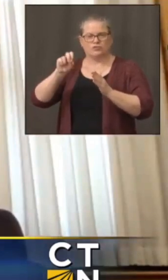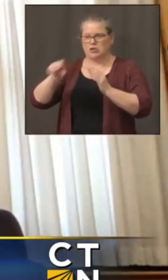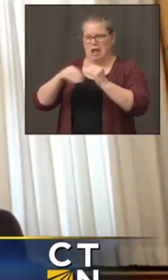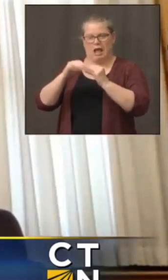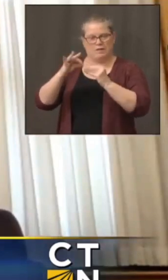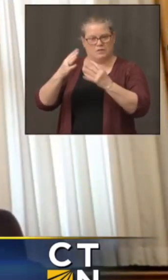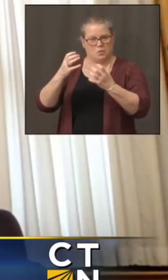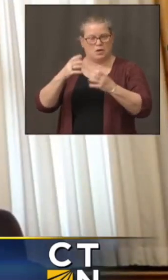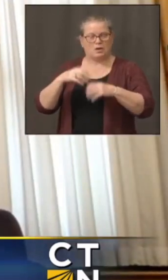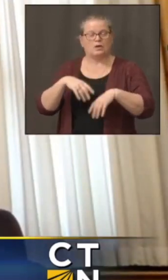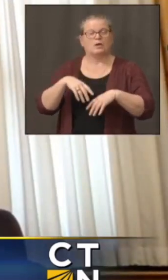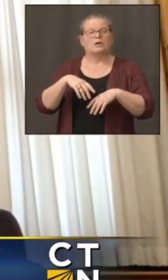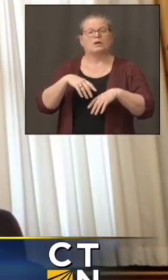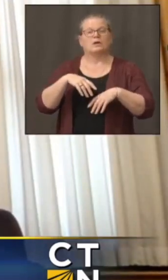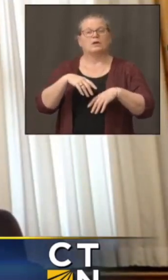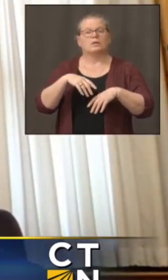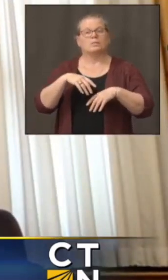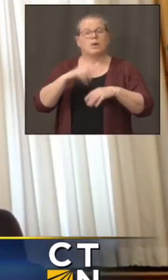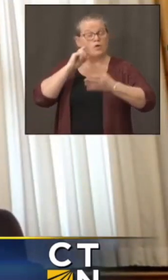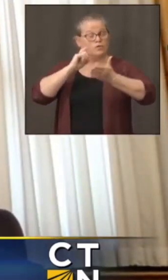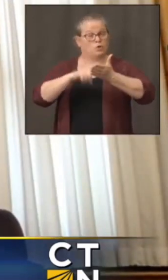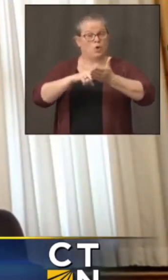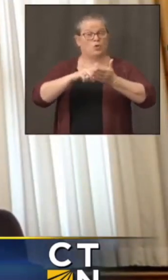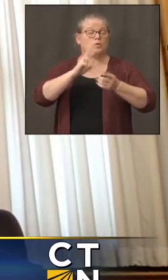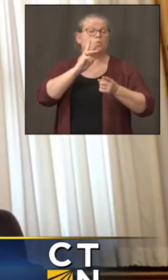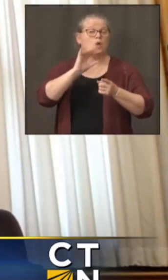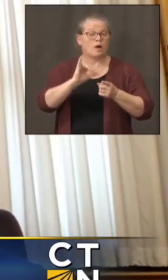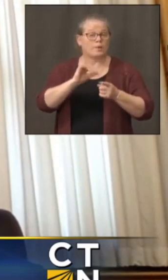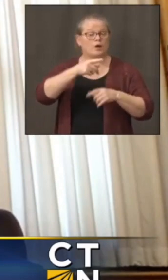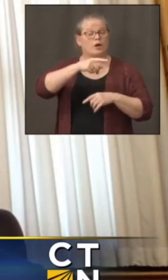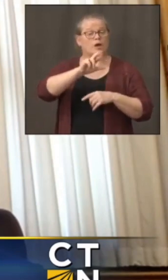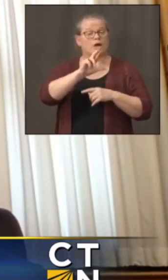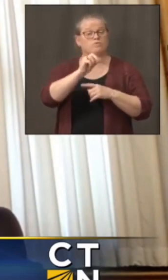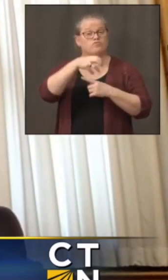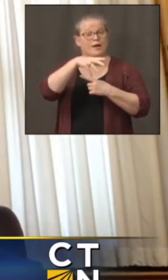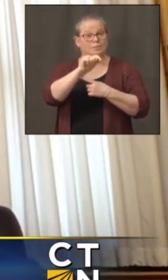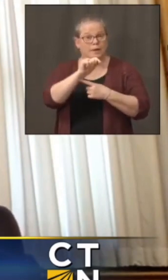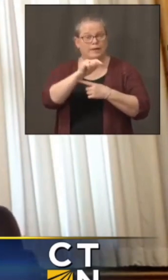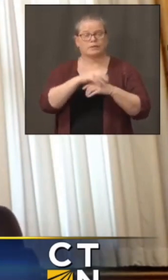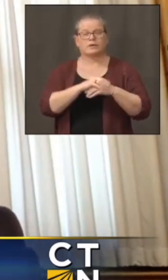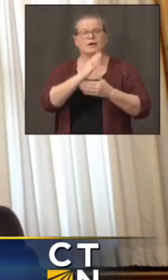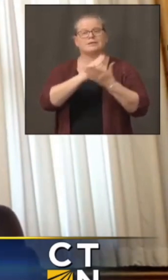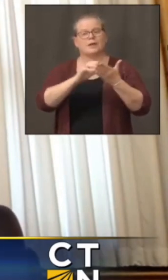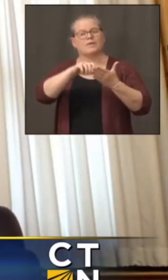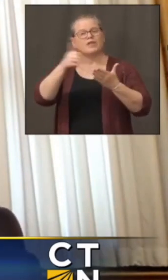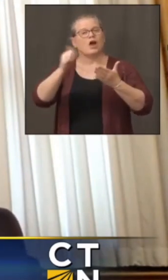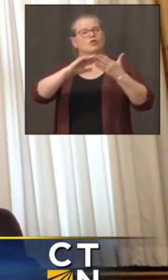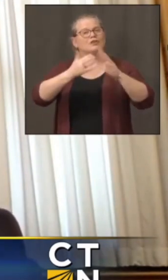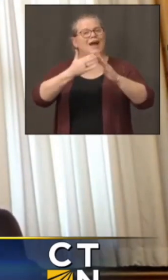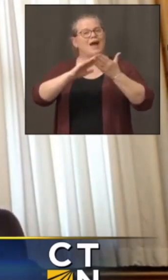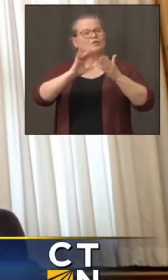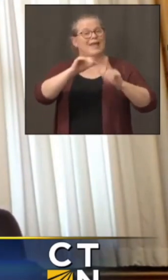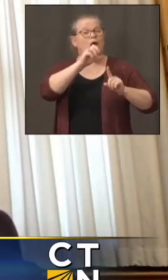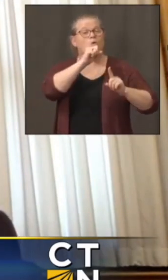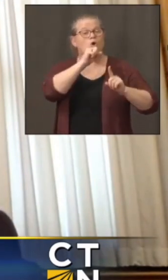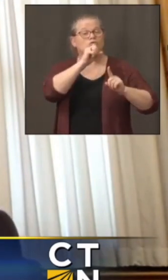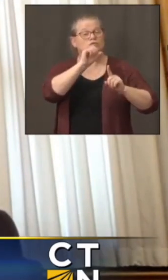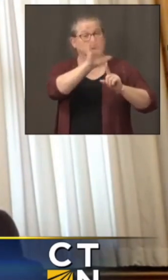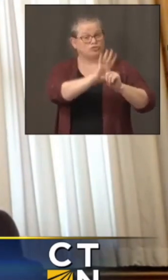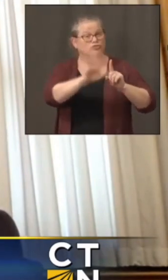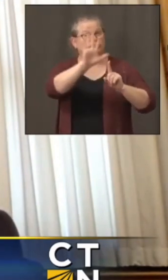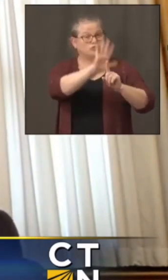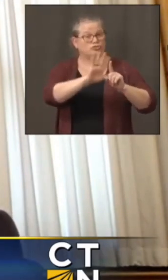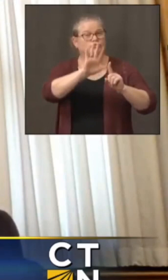Waterbury and Prospect, but some of the surrounding towns that are in the orange as well, that there is some